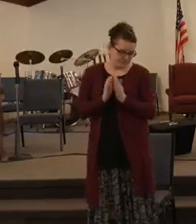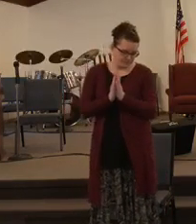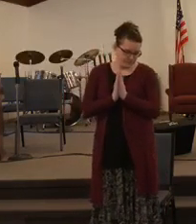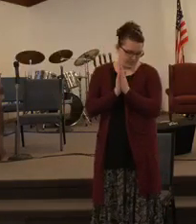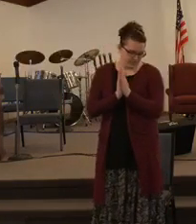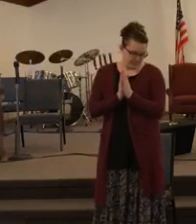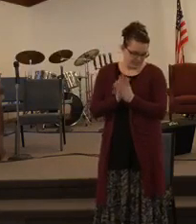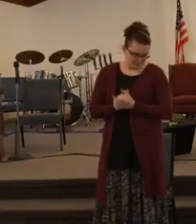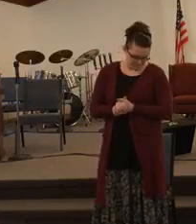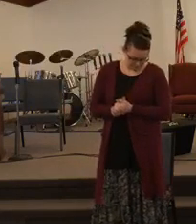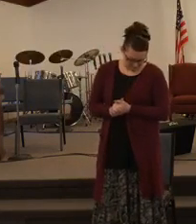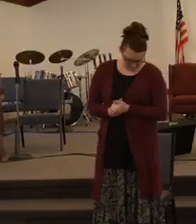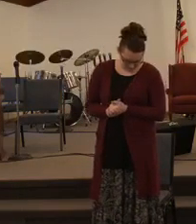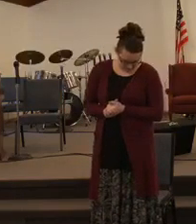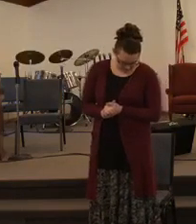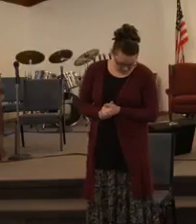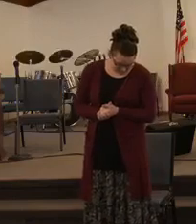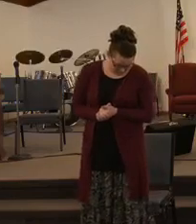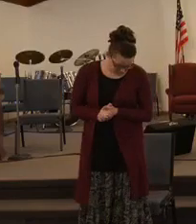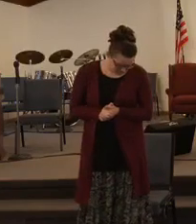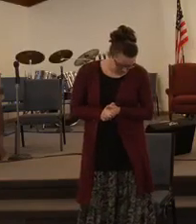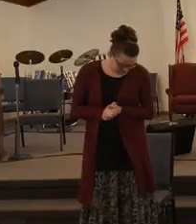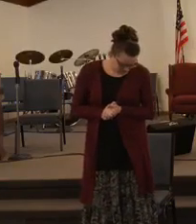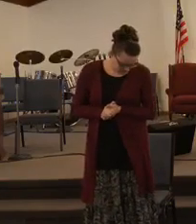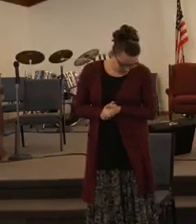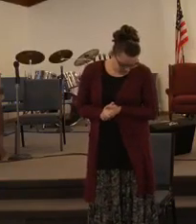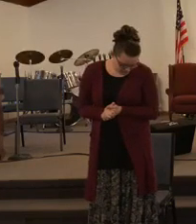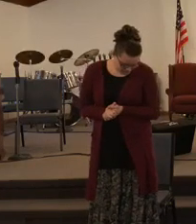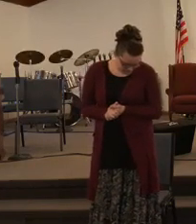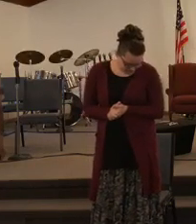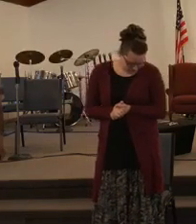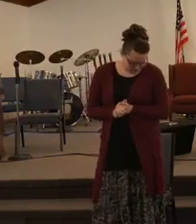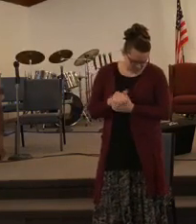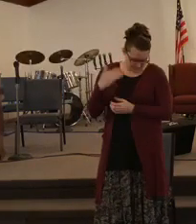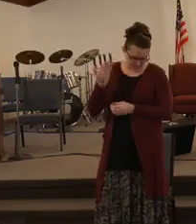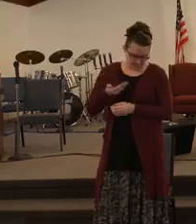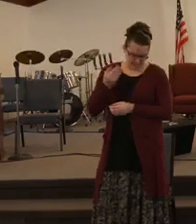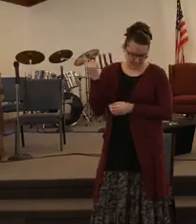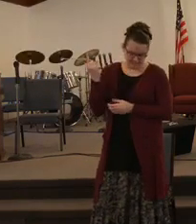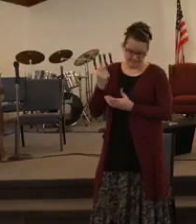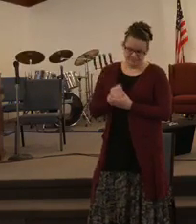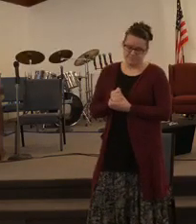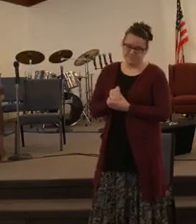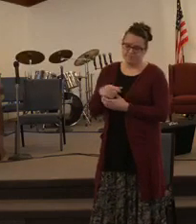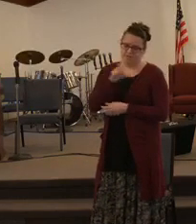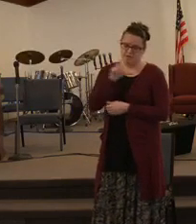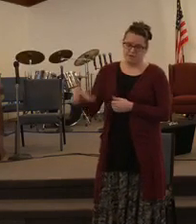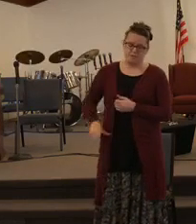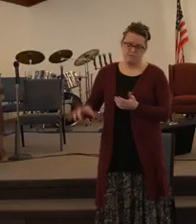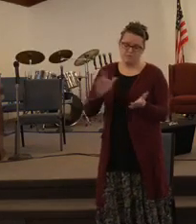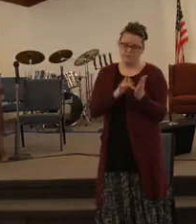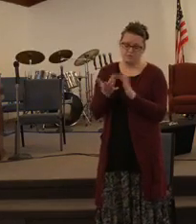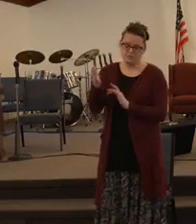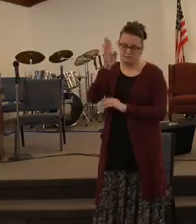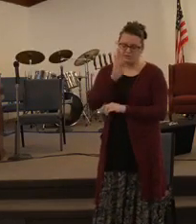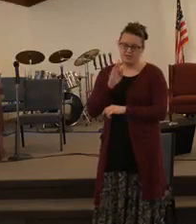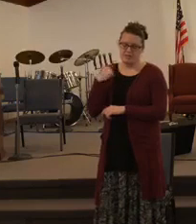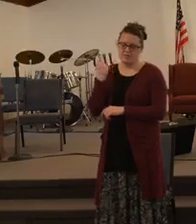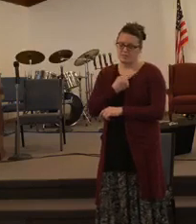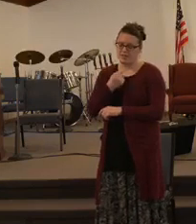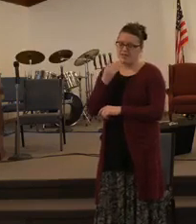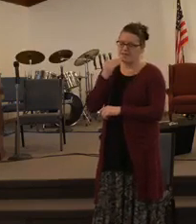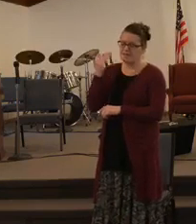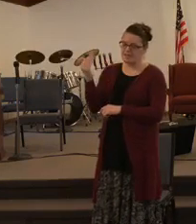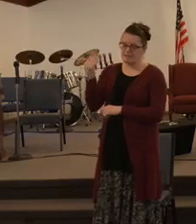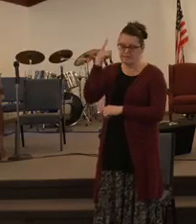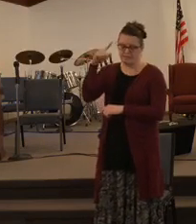And then we're going to have our time in the Lord tonight. Let's go to the Lord in prayer right now and invite His presence into our midst. Lord Jesus, God, we thank You, Lord, once again